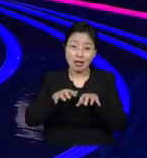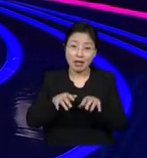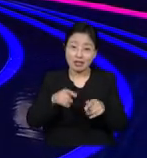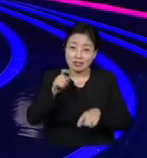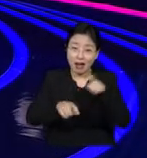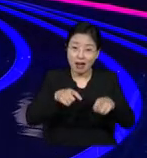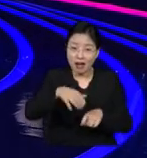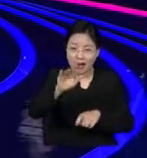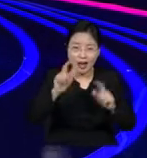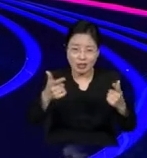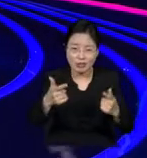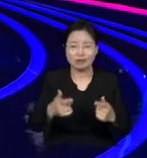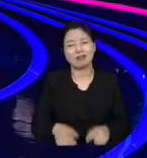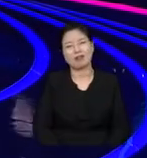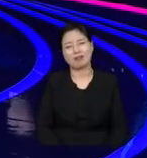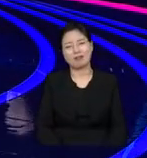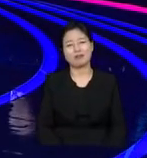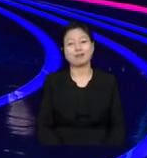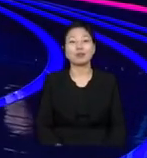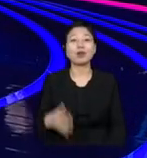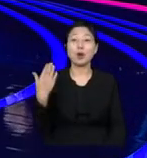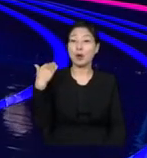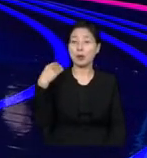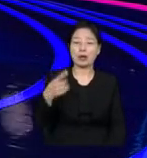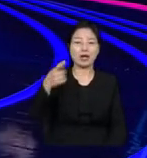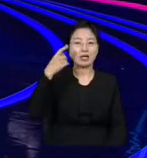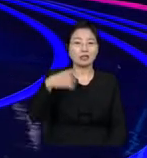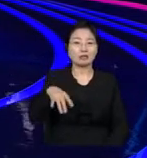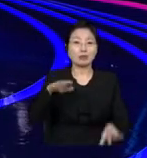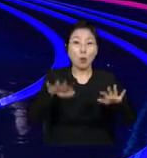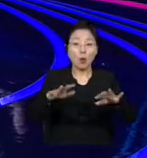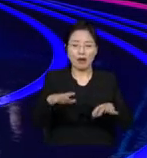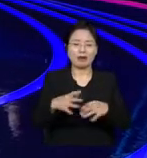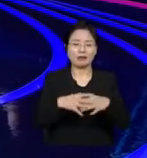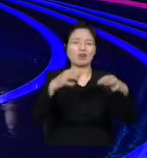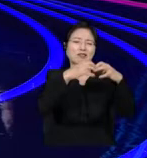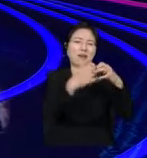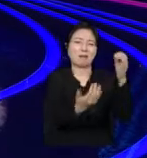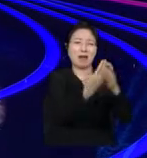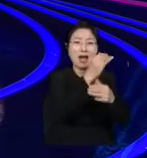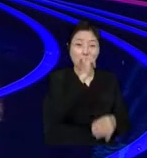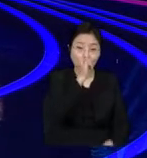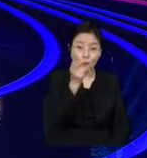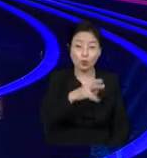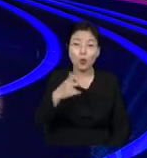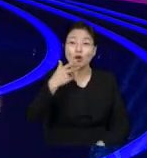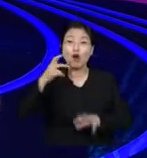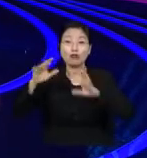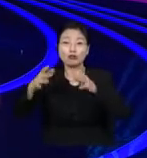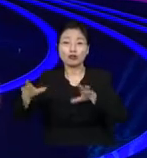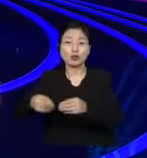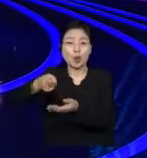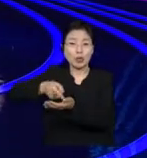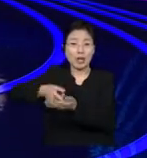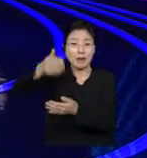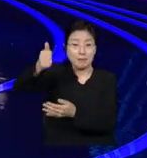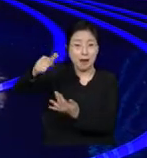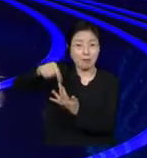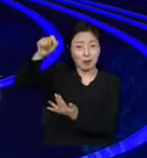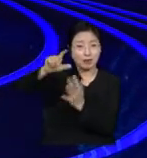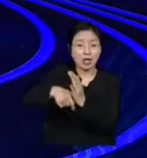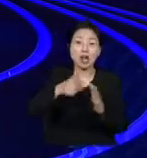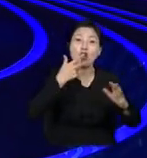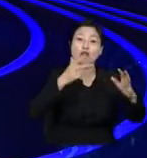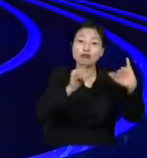the United Kingdom became the new prime minister. But did anybody ask the people of the United Kingdom if they wanted this man as prime minister?